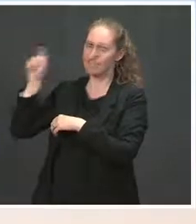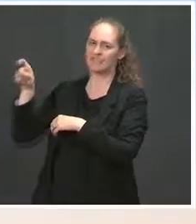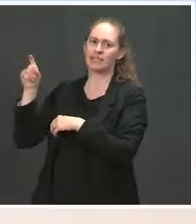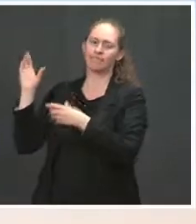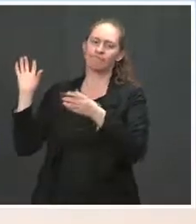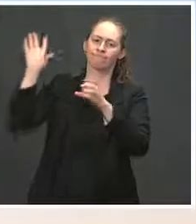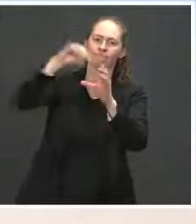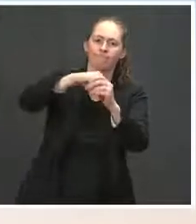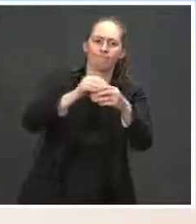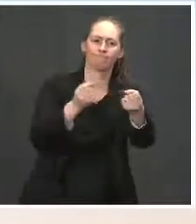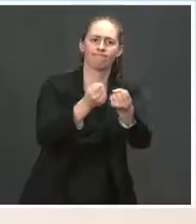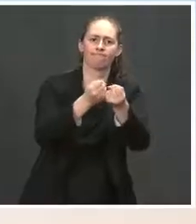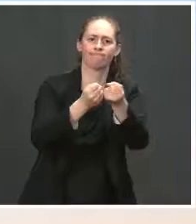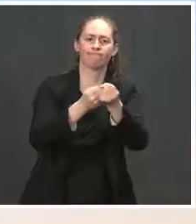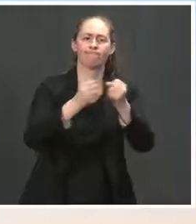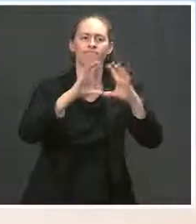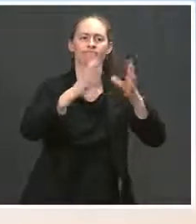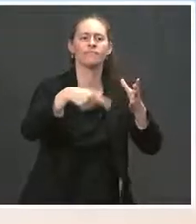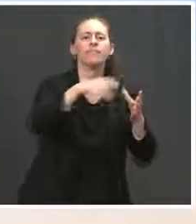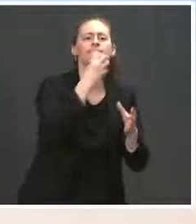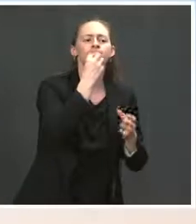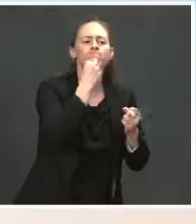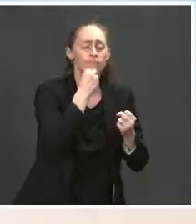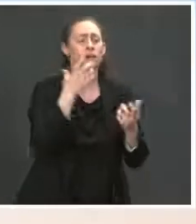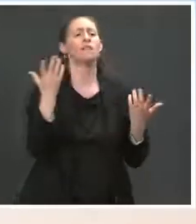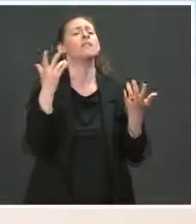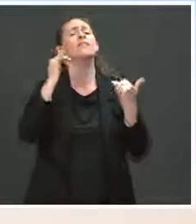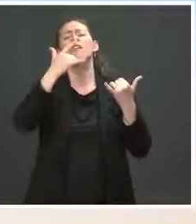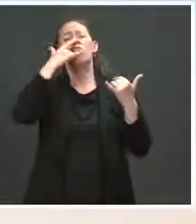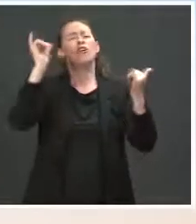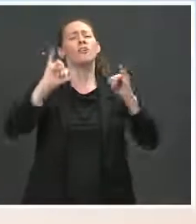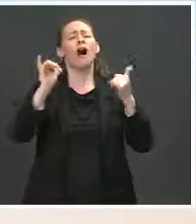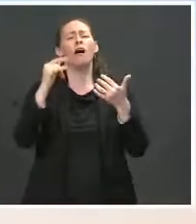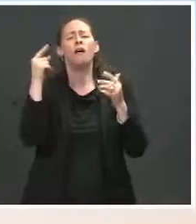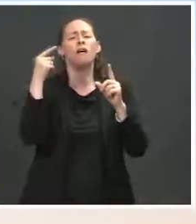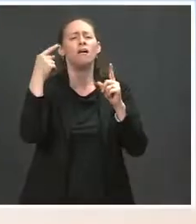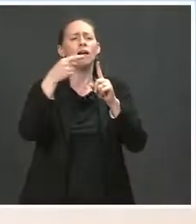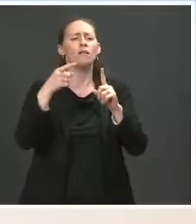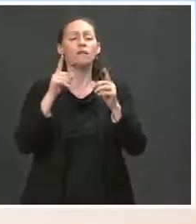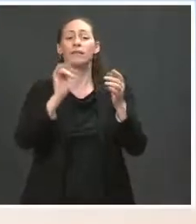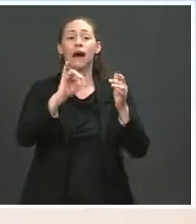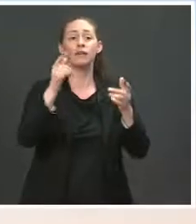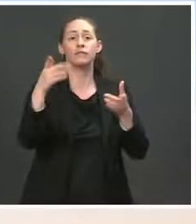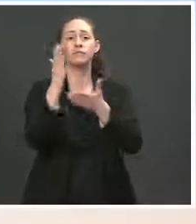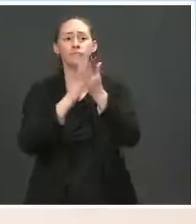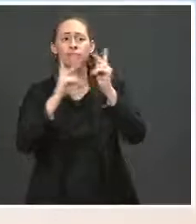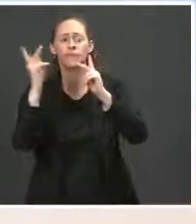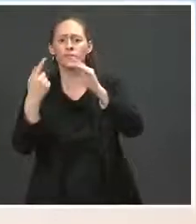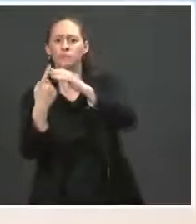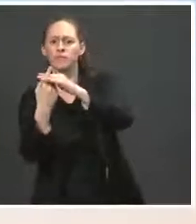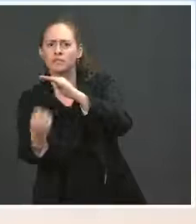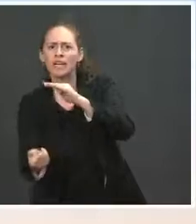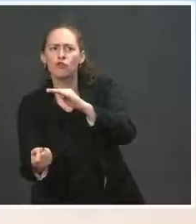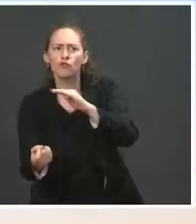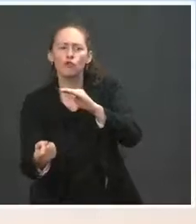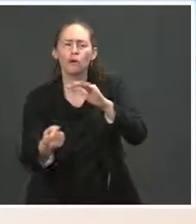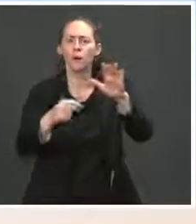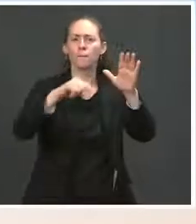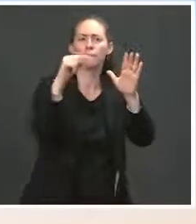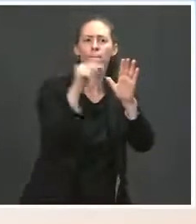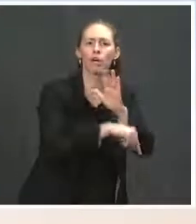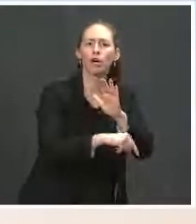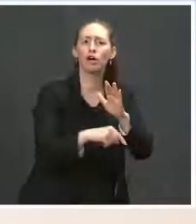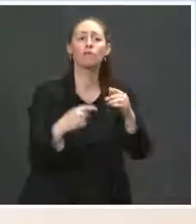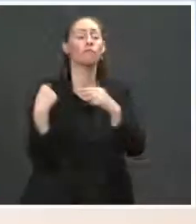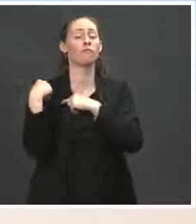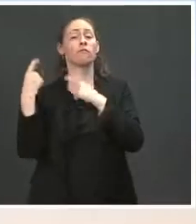to address the crisis in Indian country. Yesterday, I announced that Interior is moving forward to implement the